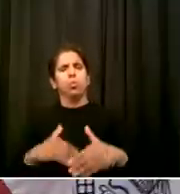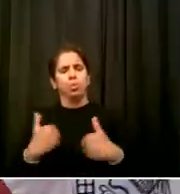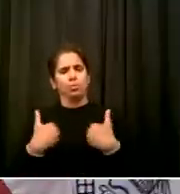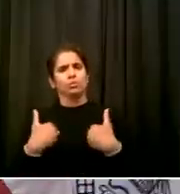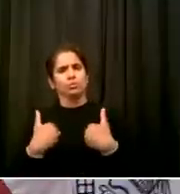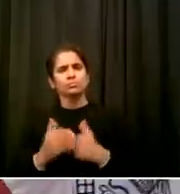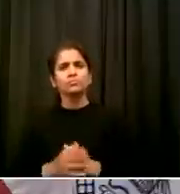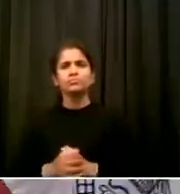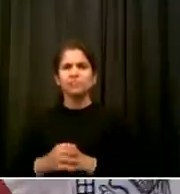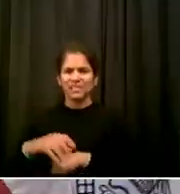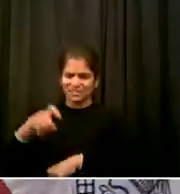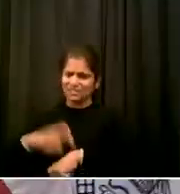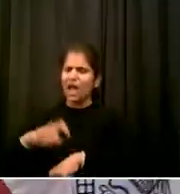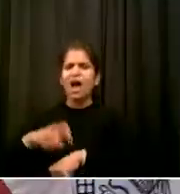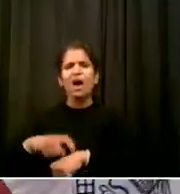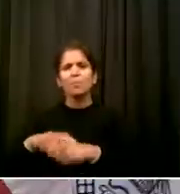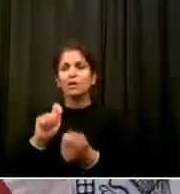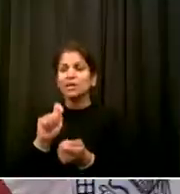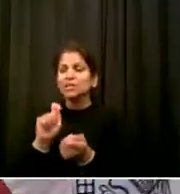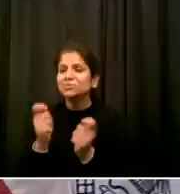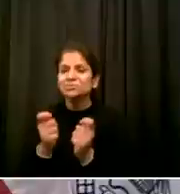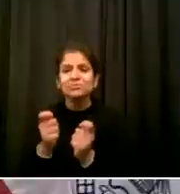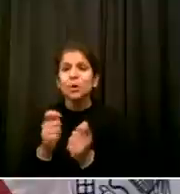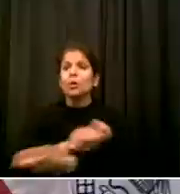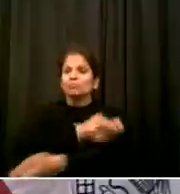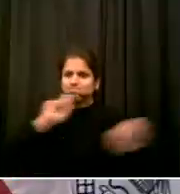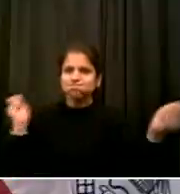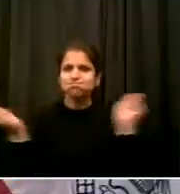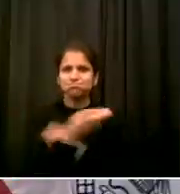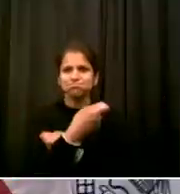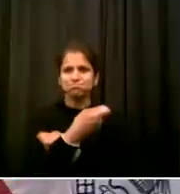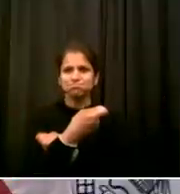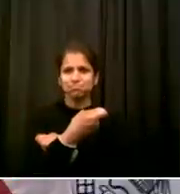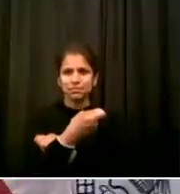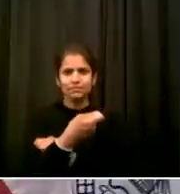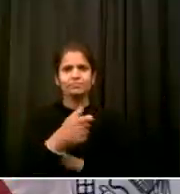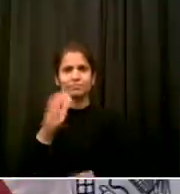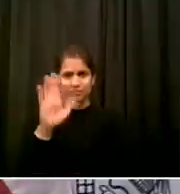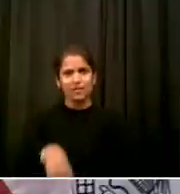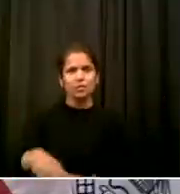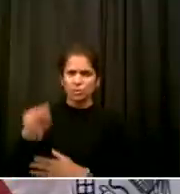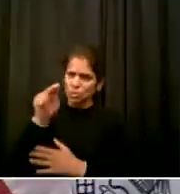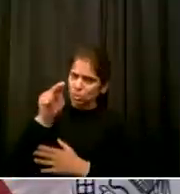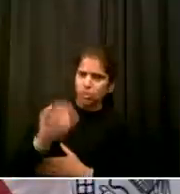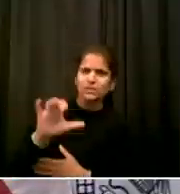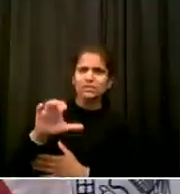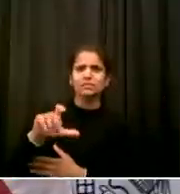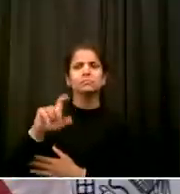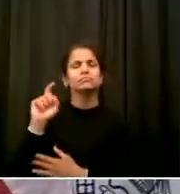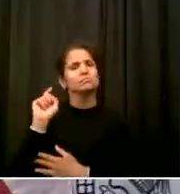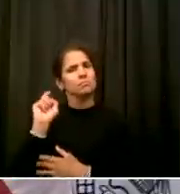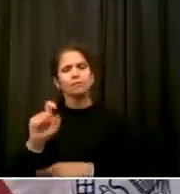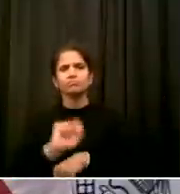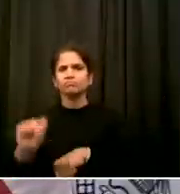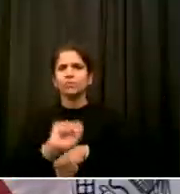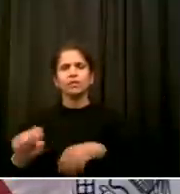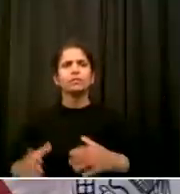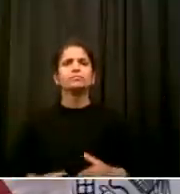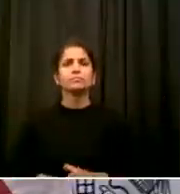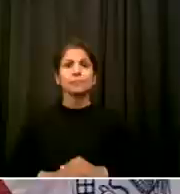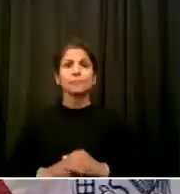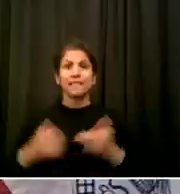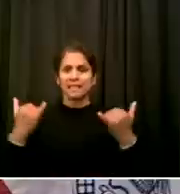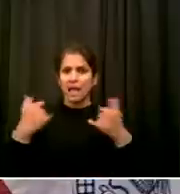promise you our city will lead the way starting next year Juneteenth will be an official city